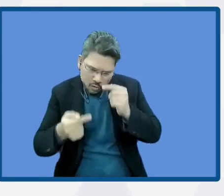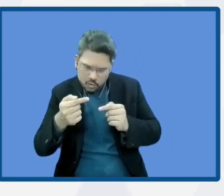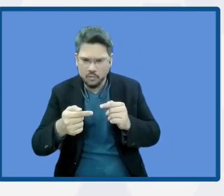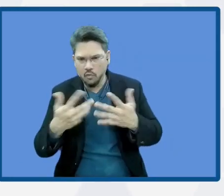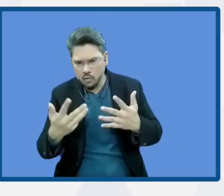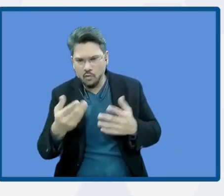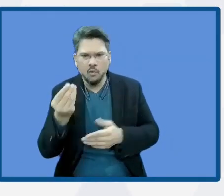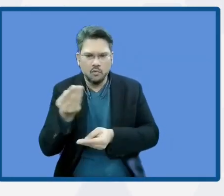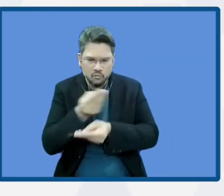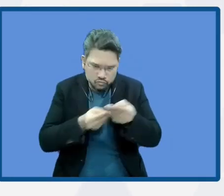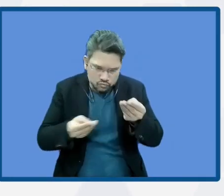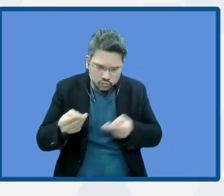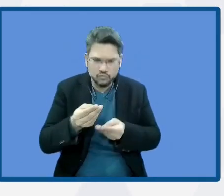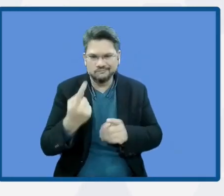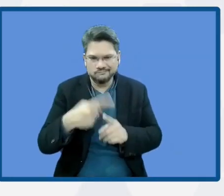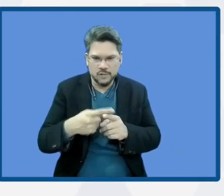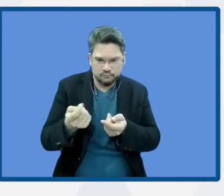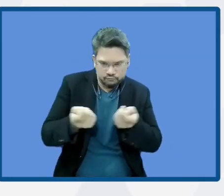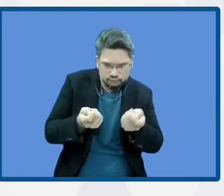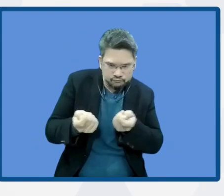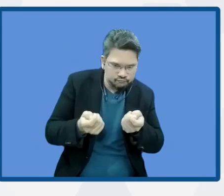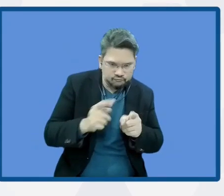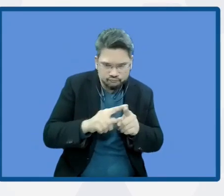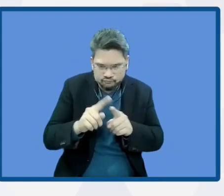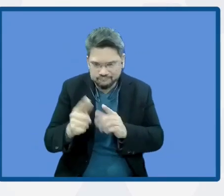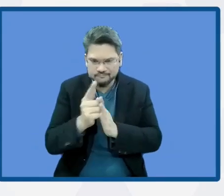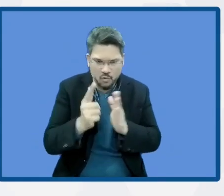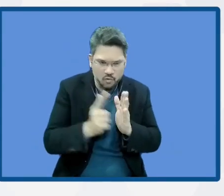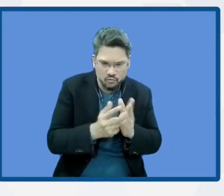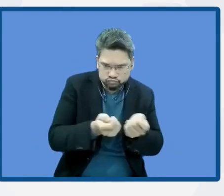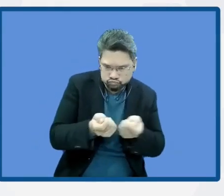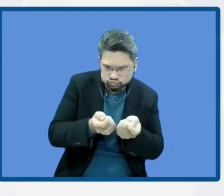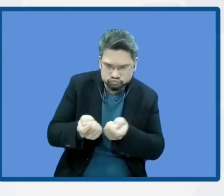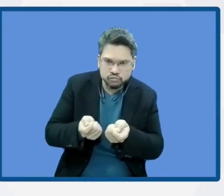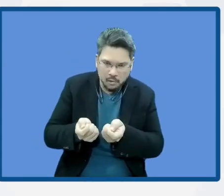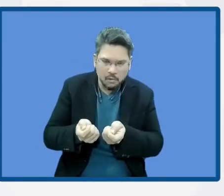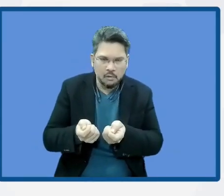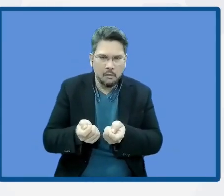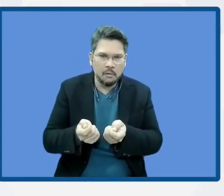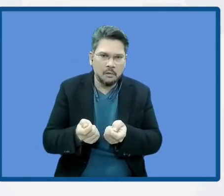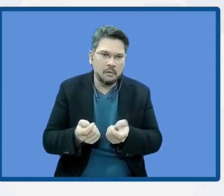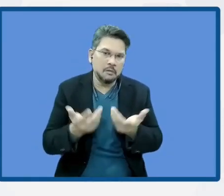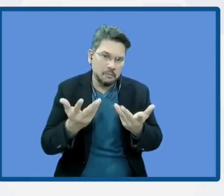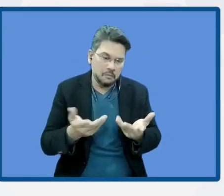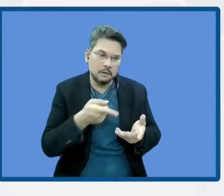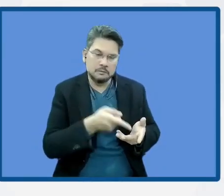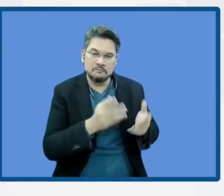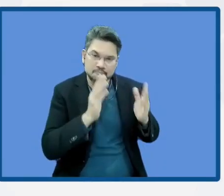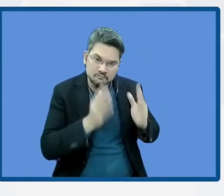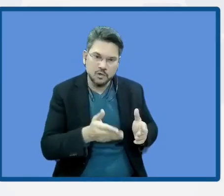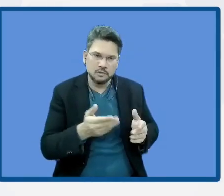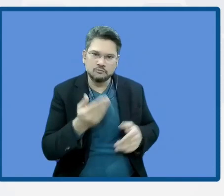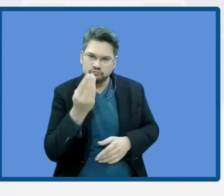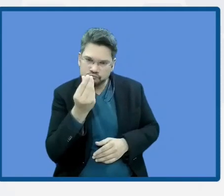view, we need to see that it's cost efficient. Education